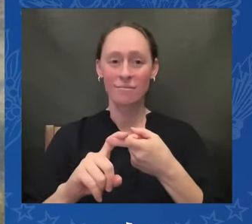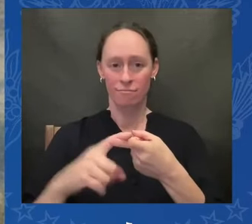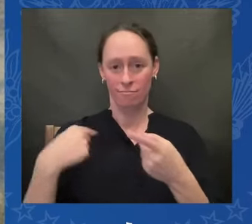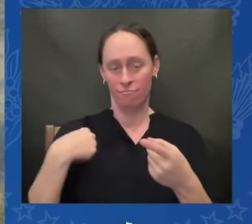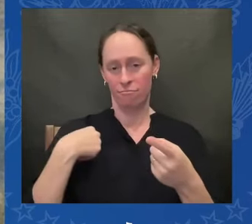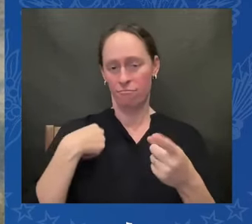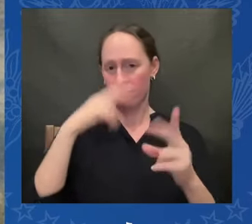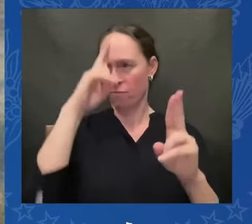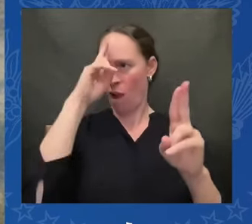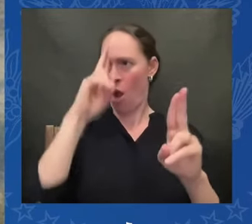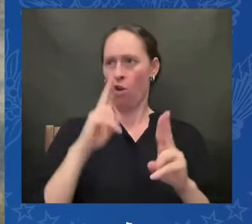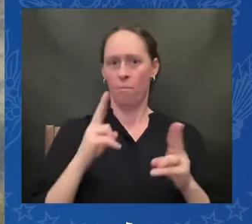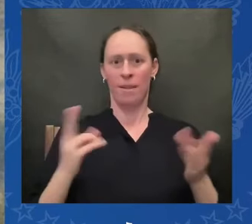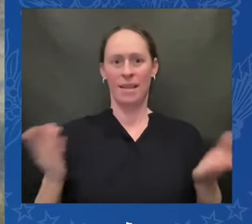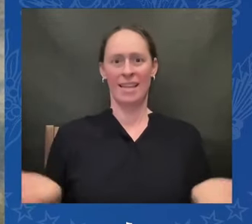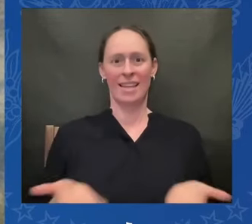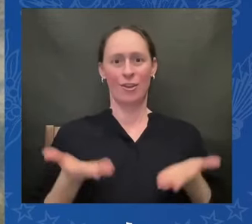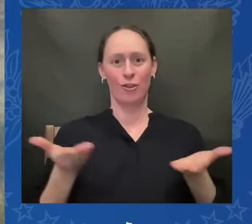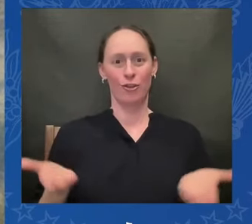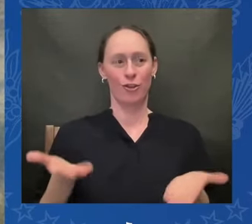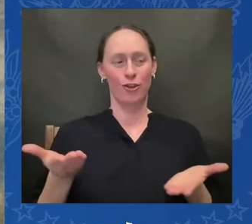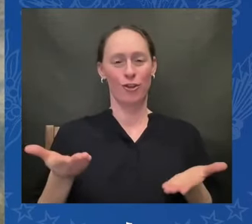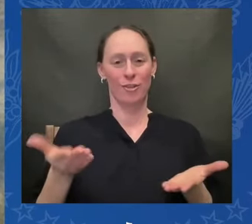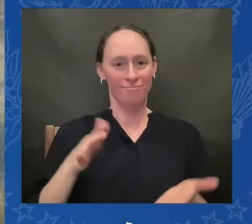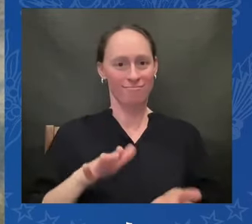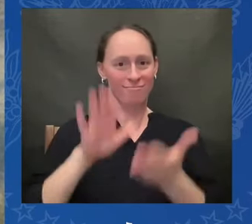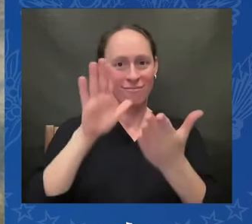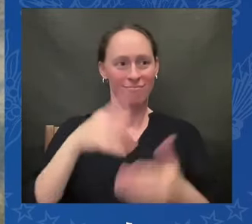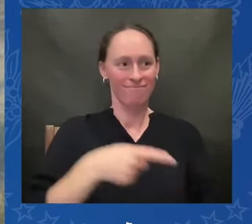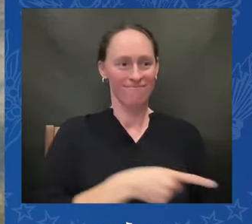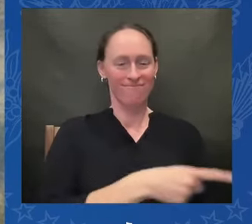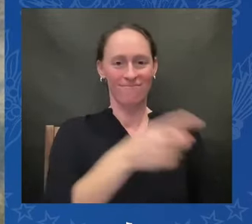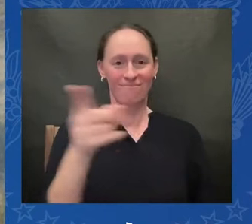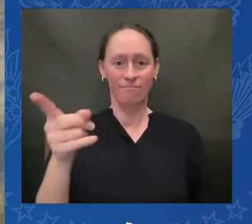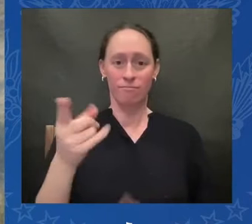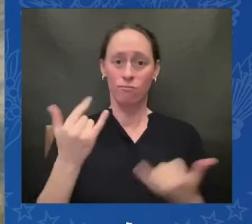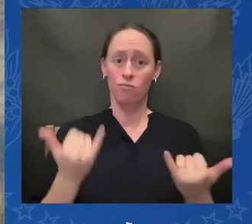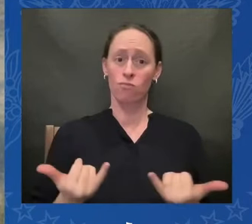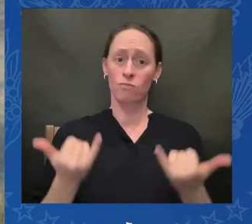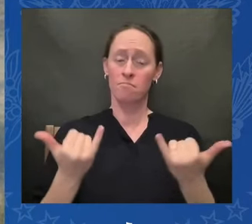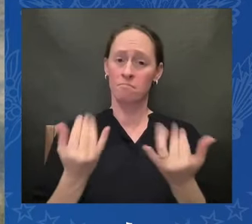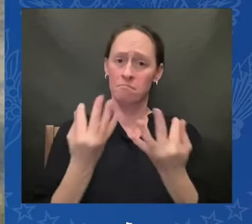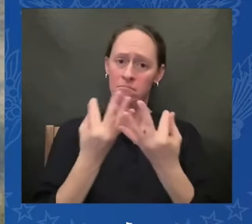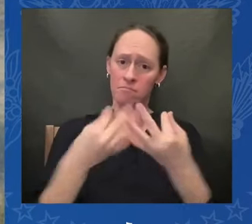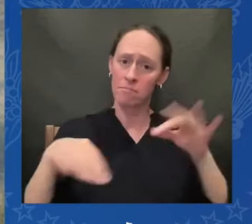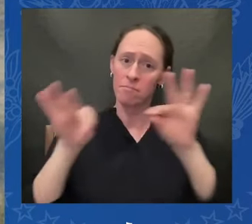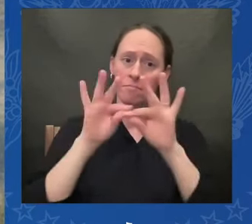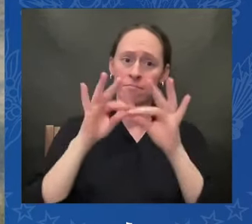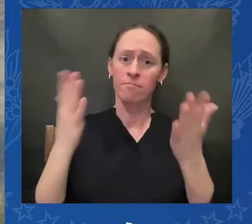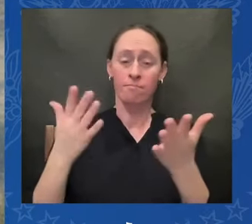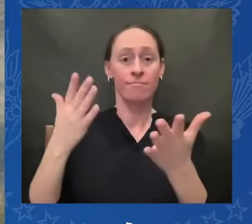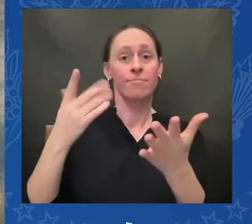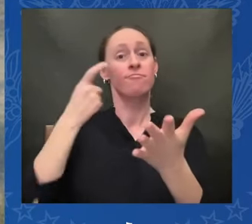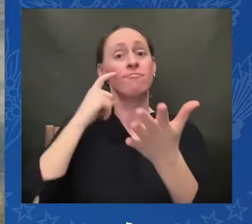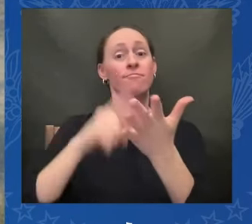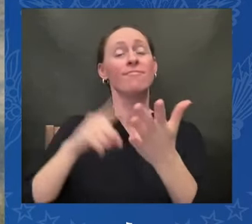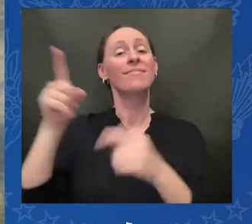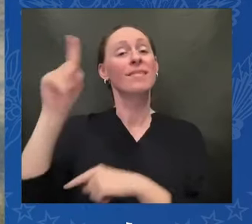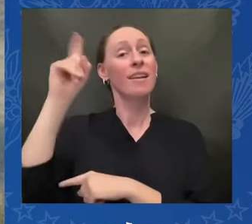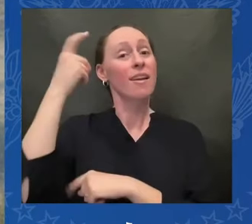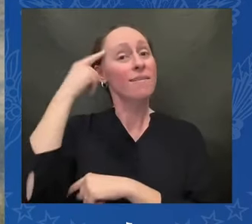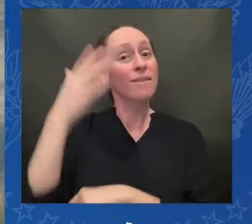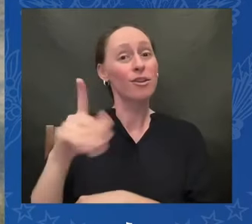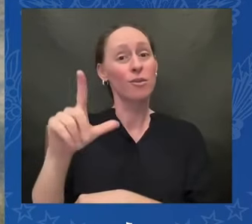join all of you on this important day Governor Lewis thank you so much for your amazing